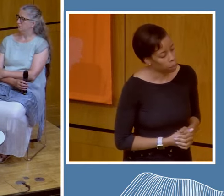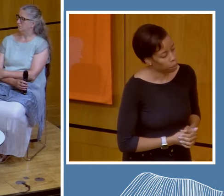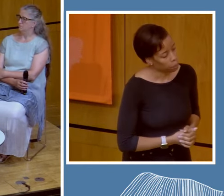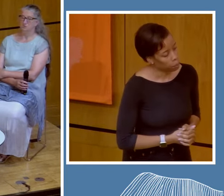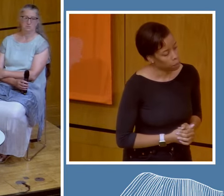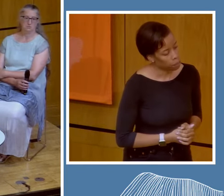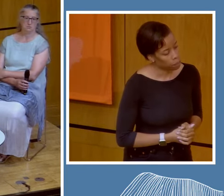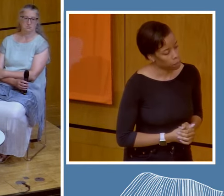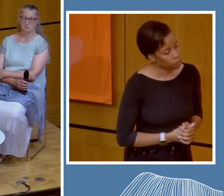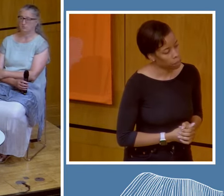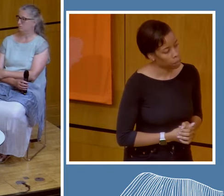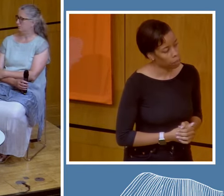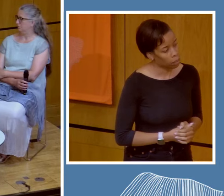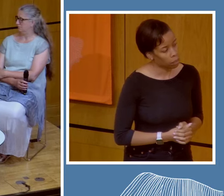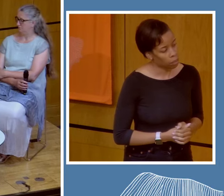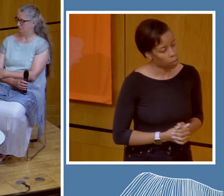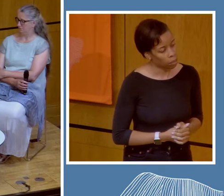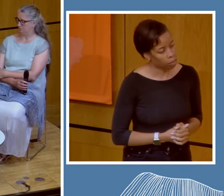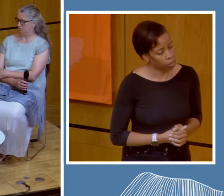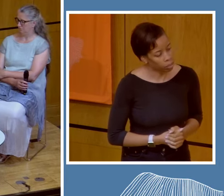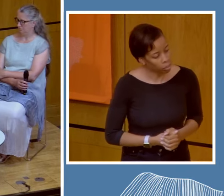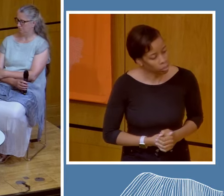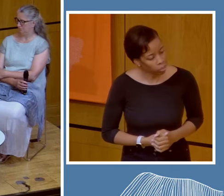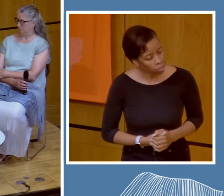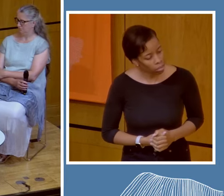Thank you. Would you want to add that?